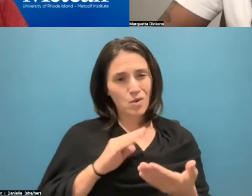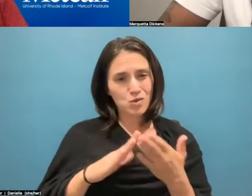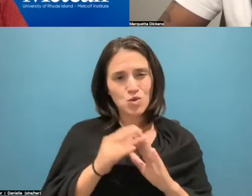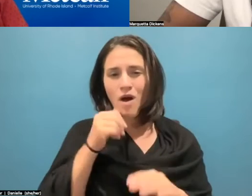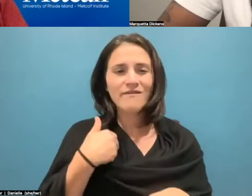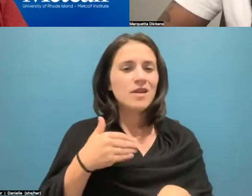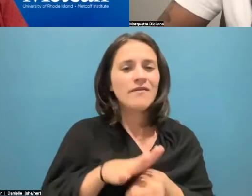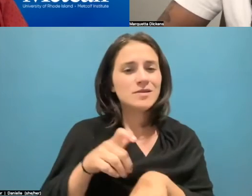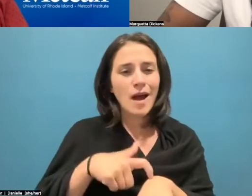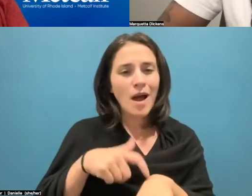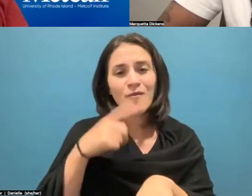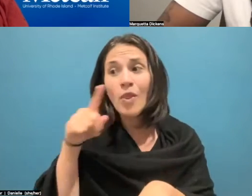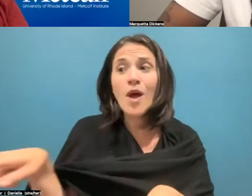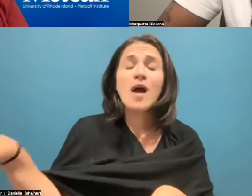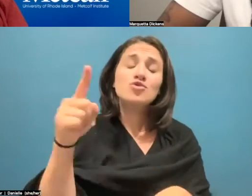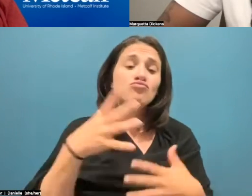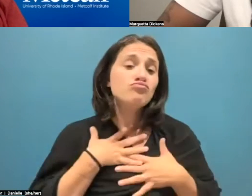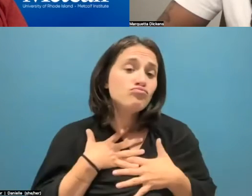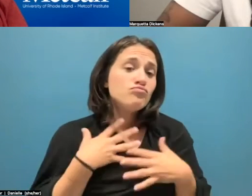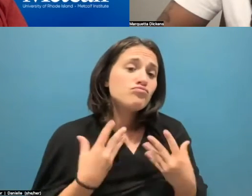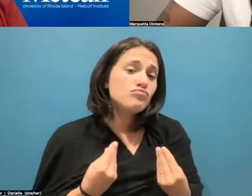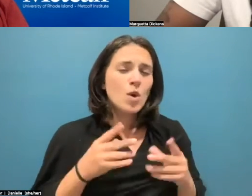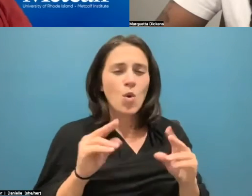to change their hearts and their minds. We need to change policy first.